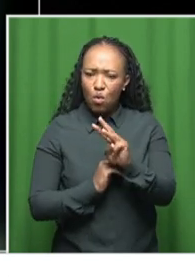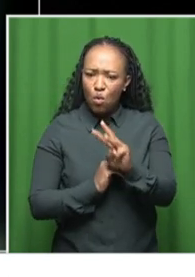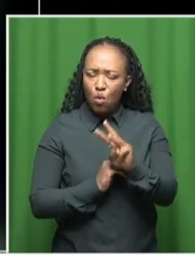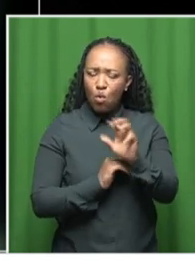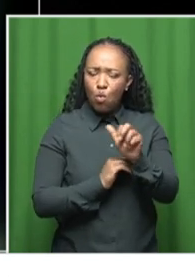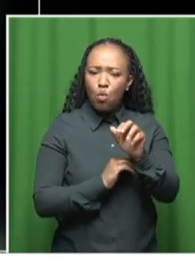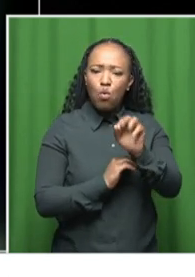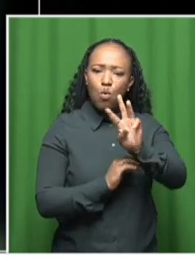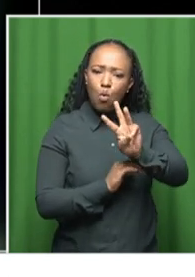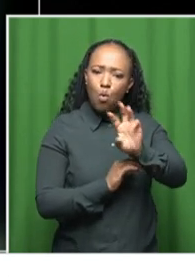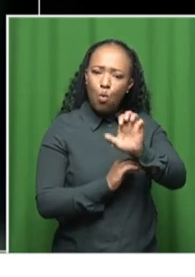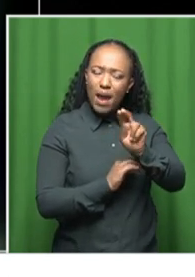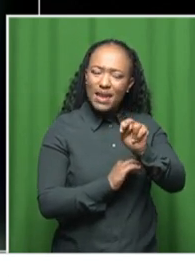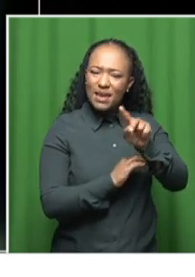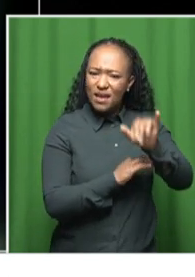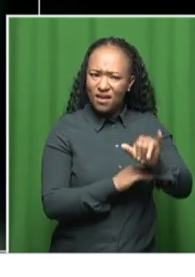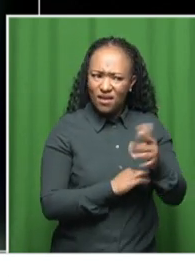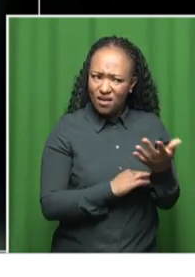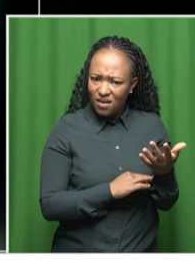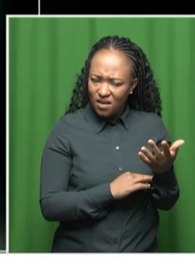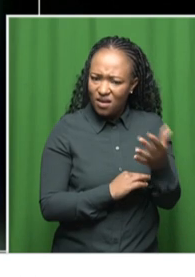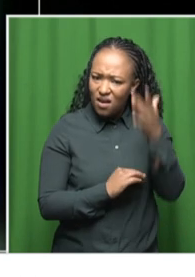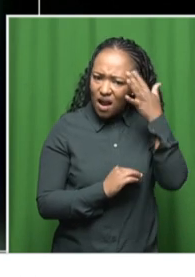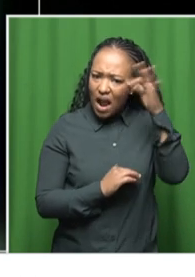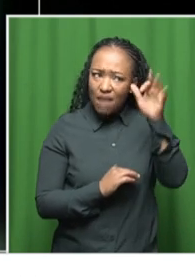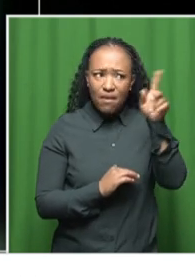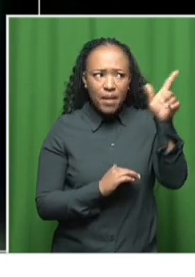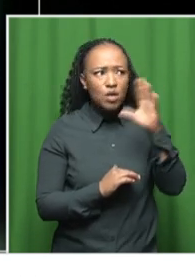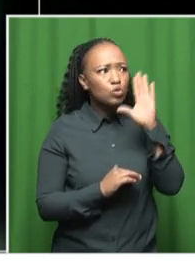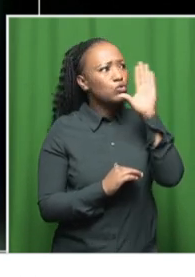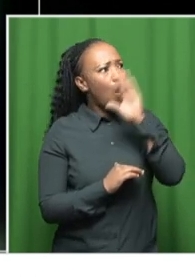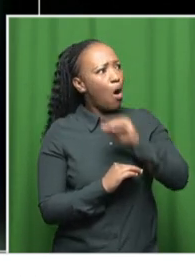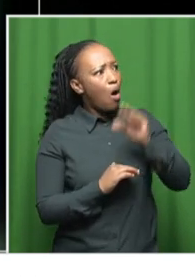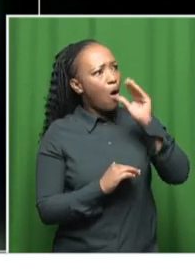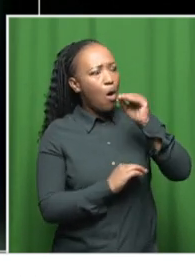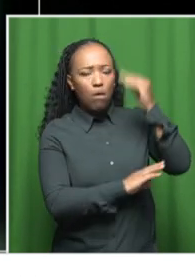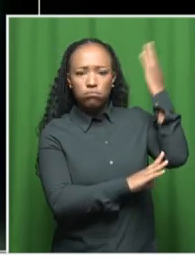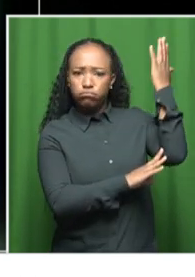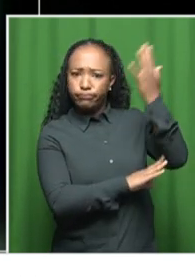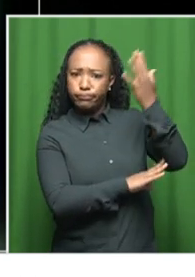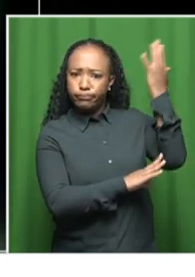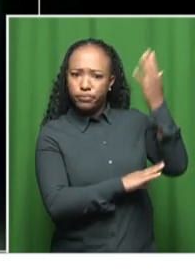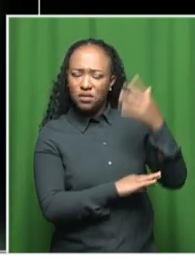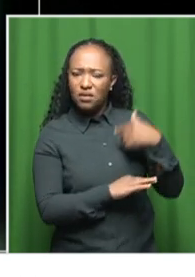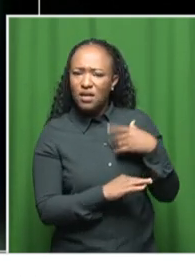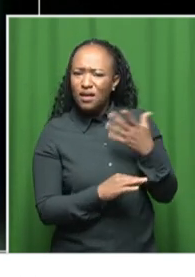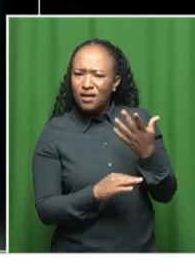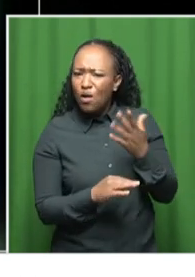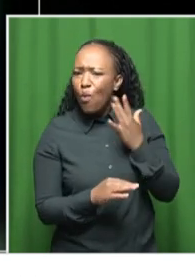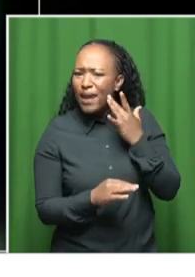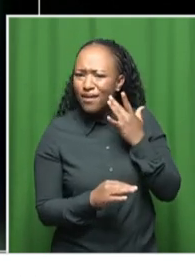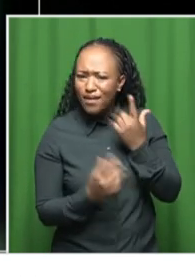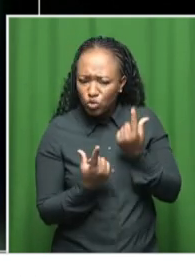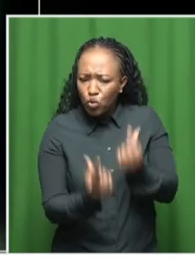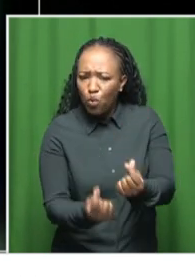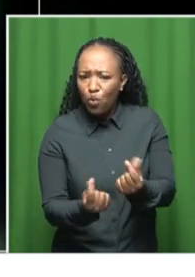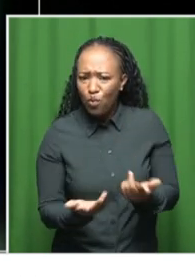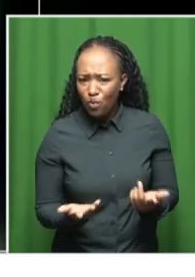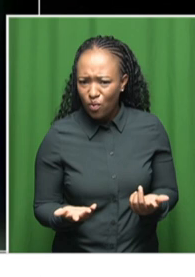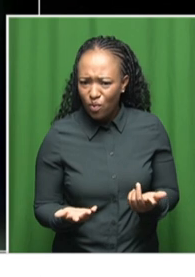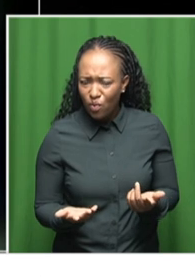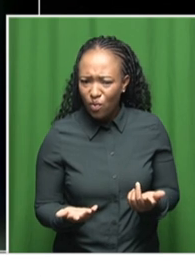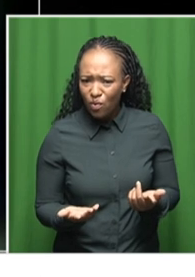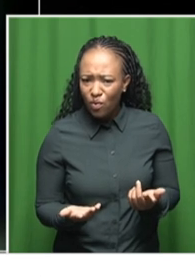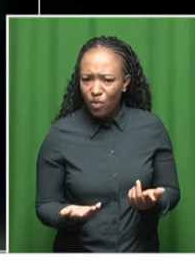We have a government that talks the talk, but when are we going to walk the walk? Because what about